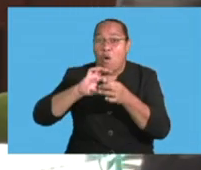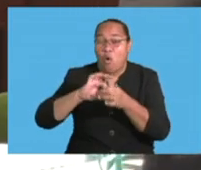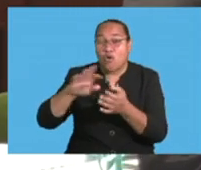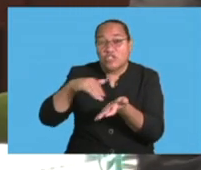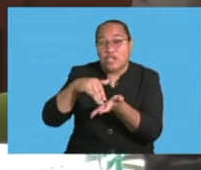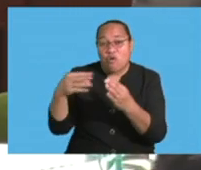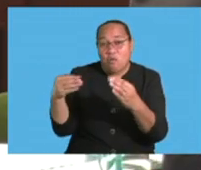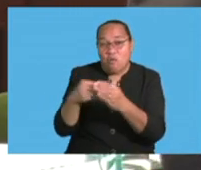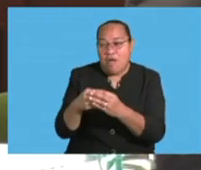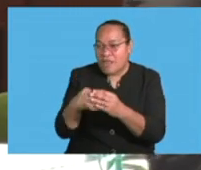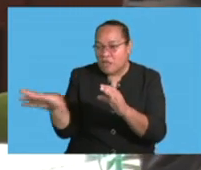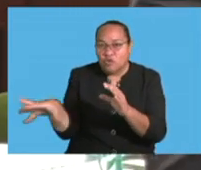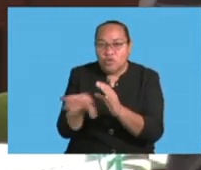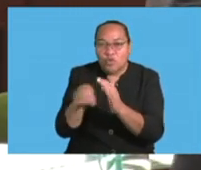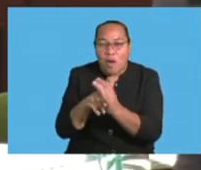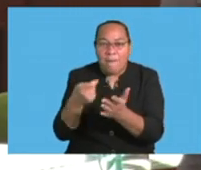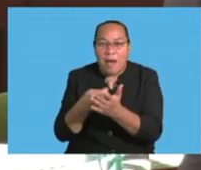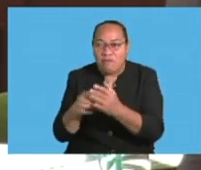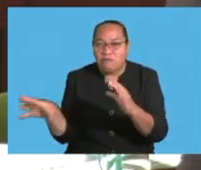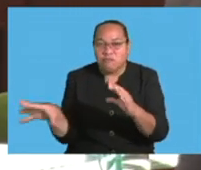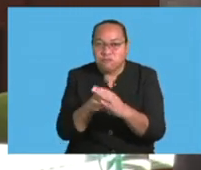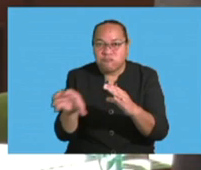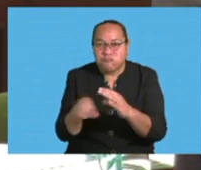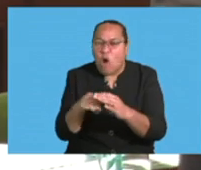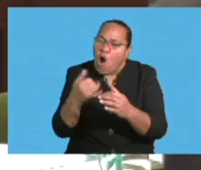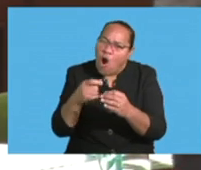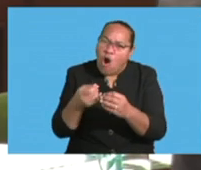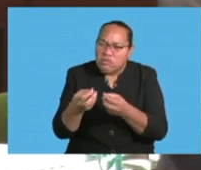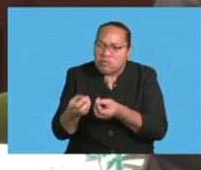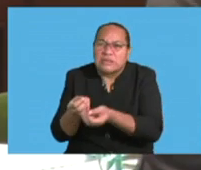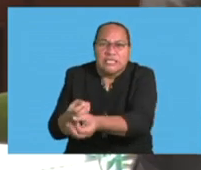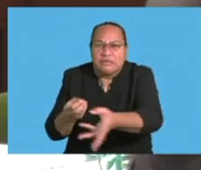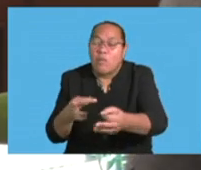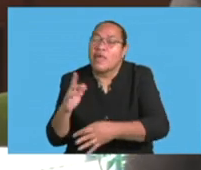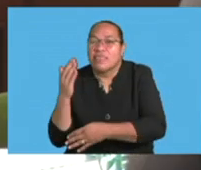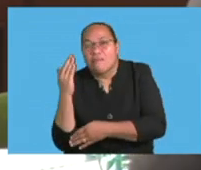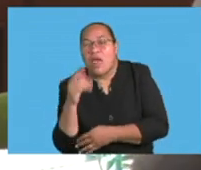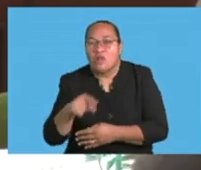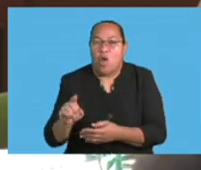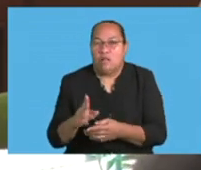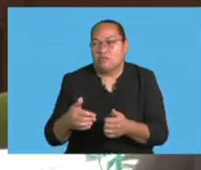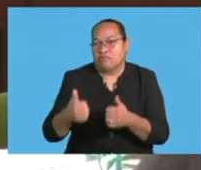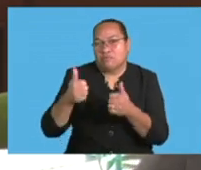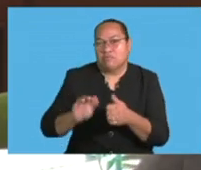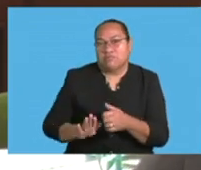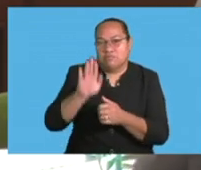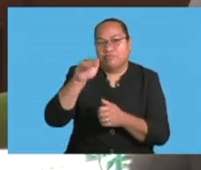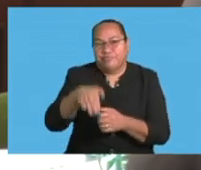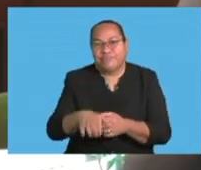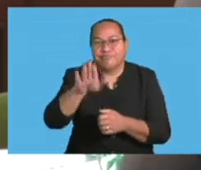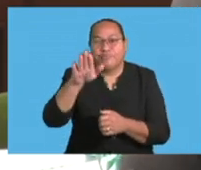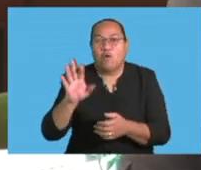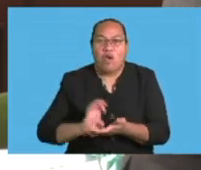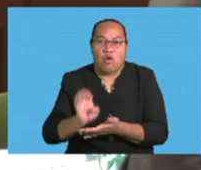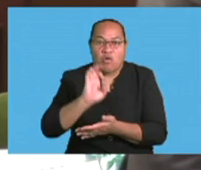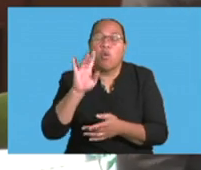to suck in liquidity or to pump out liquidity depending on how the economy is doing. So Mr. Speaker Sir, these are the factors that